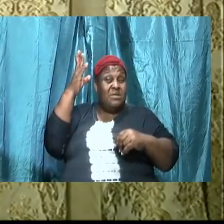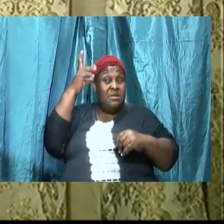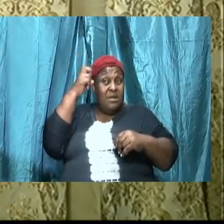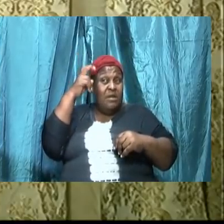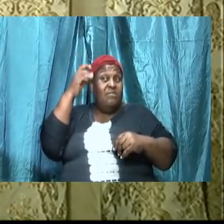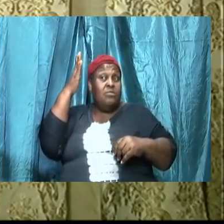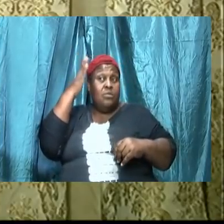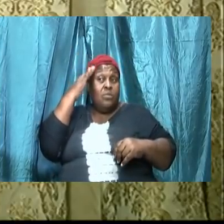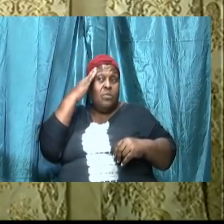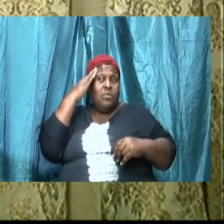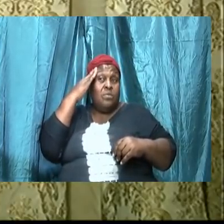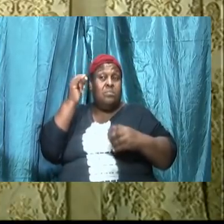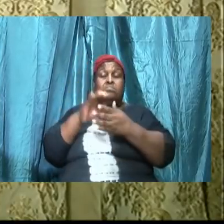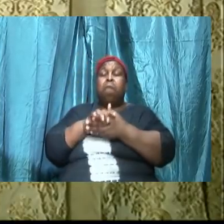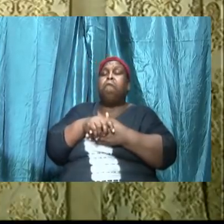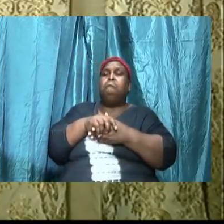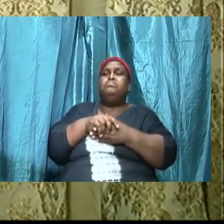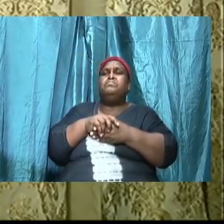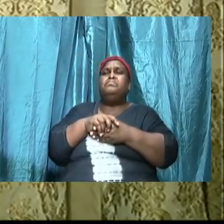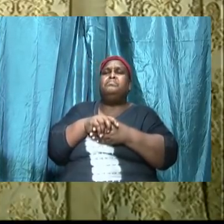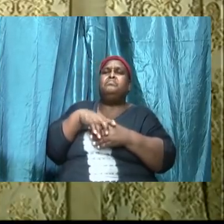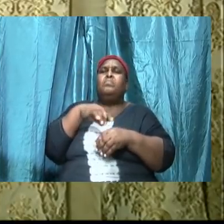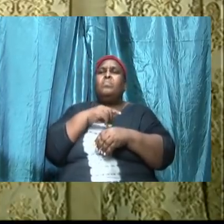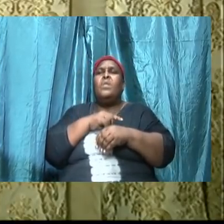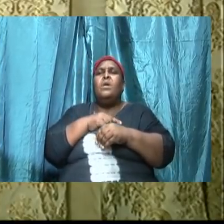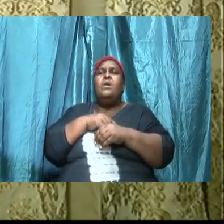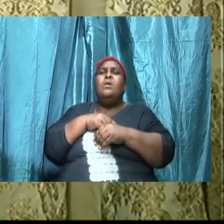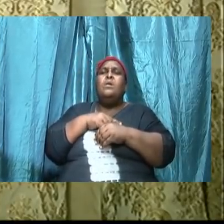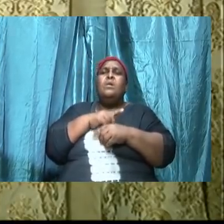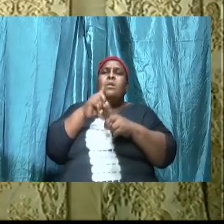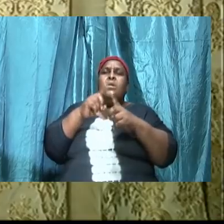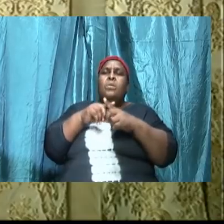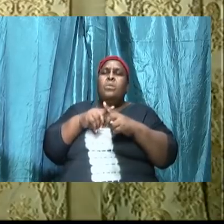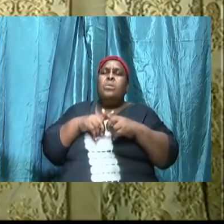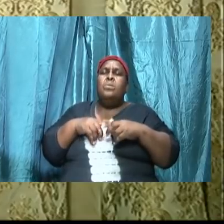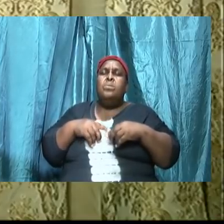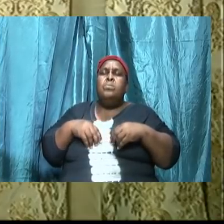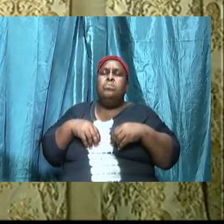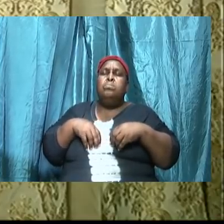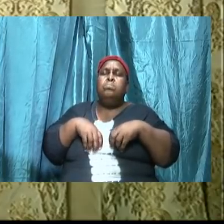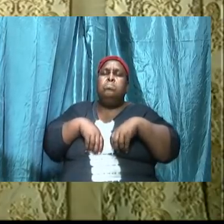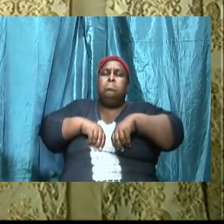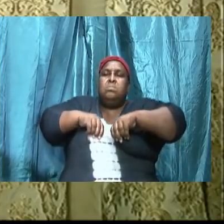you did you know that when Jesus before he came